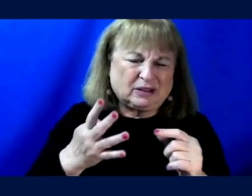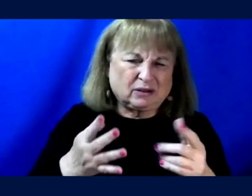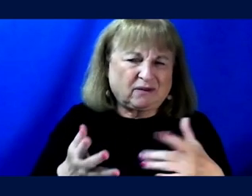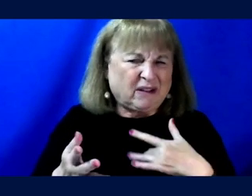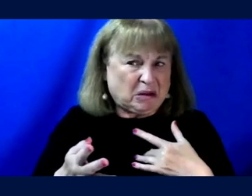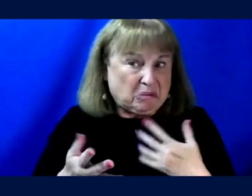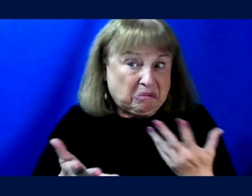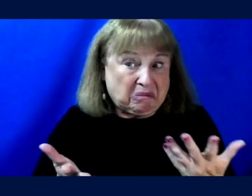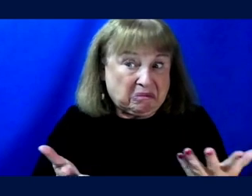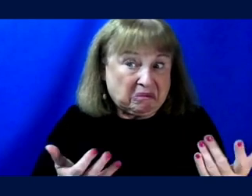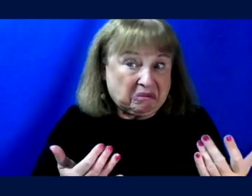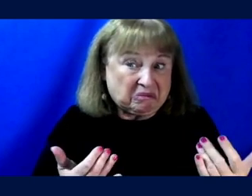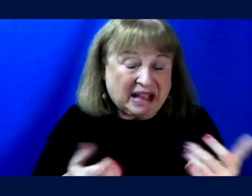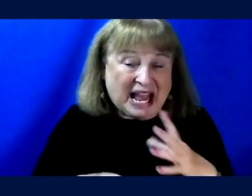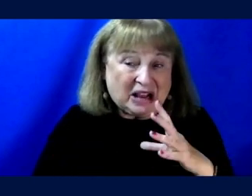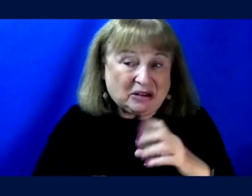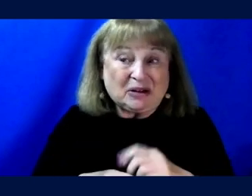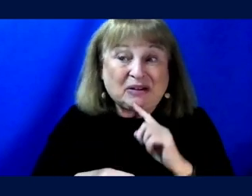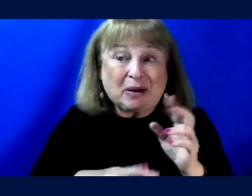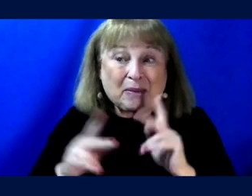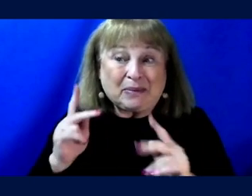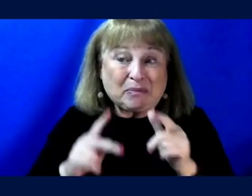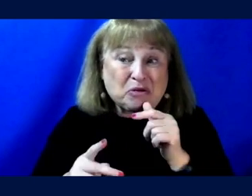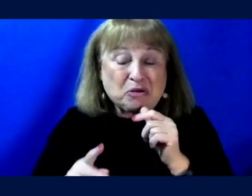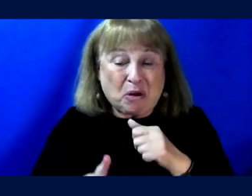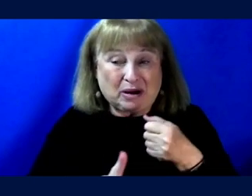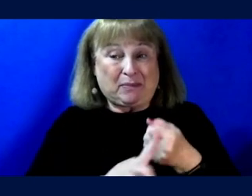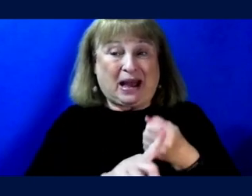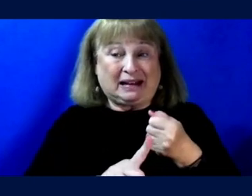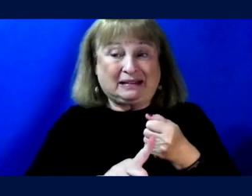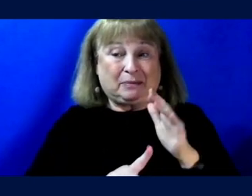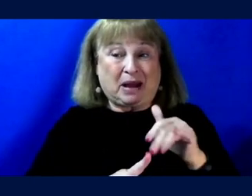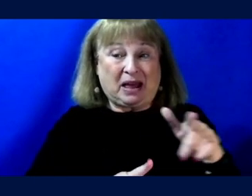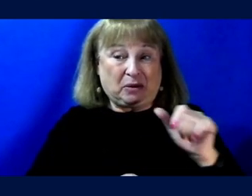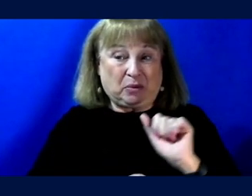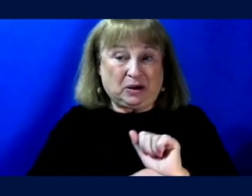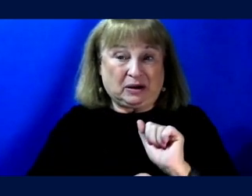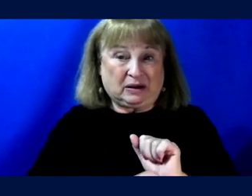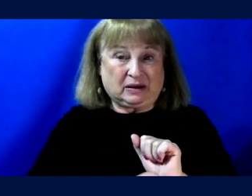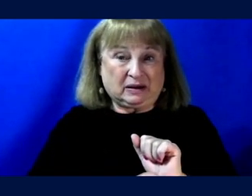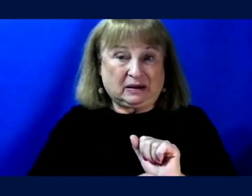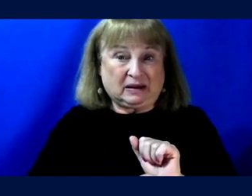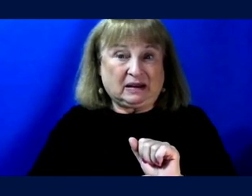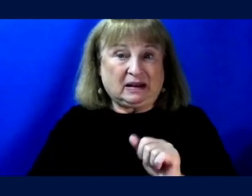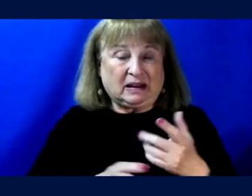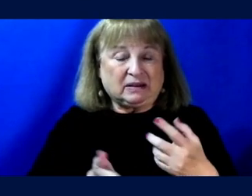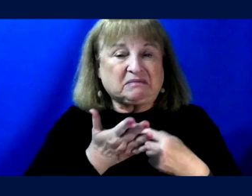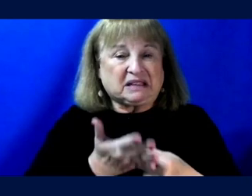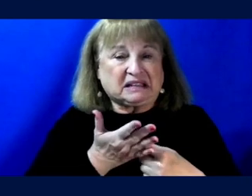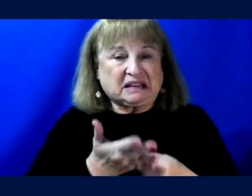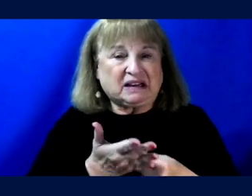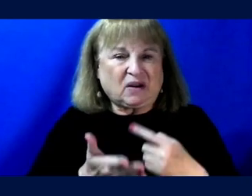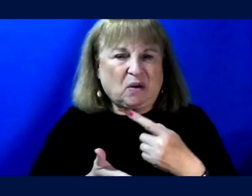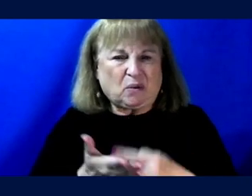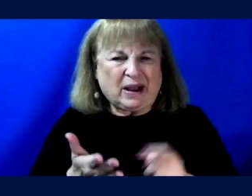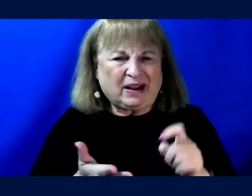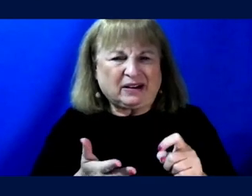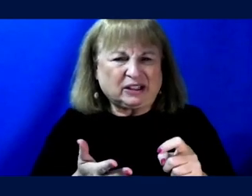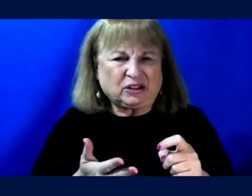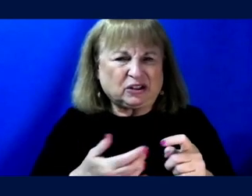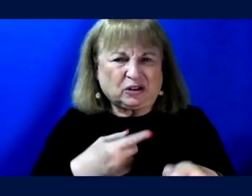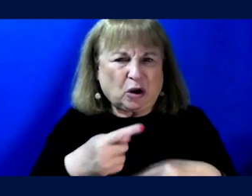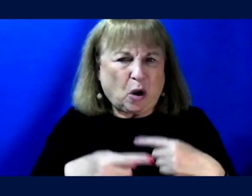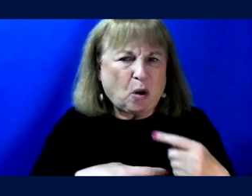including the actual people who are impacted by the work in the discussions about where it should go